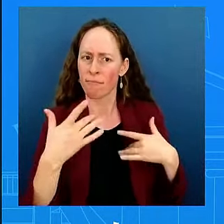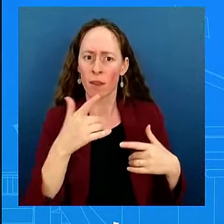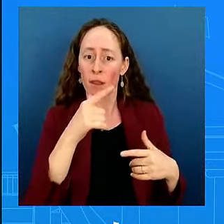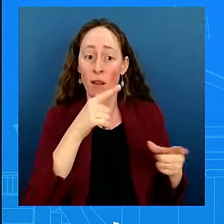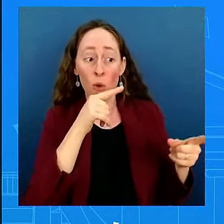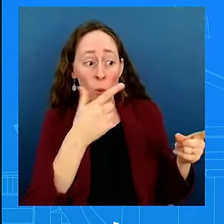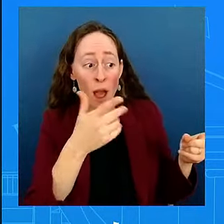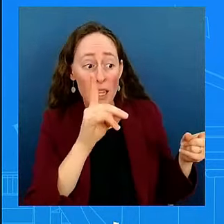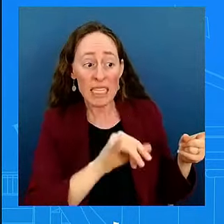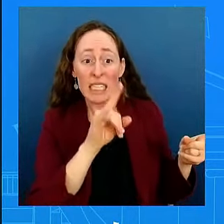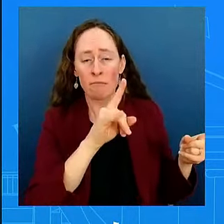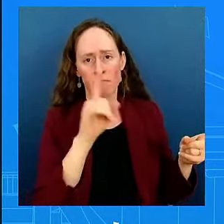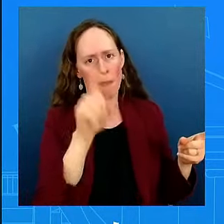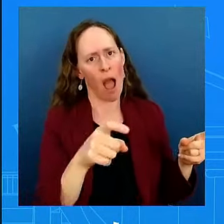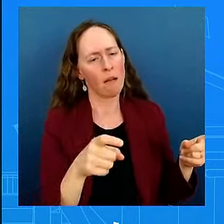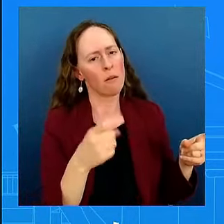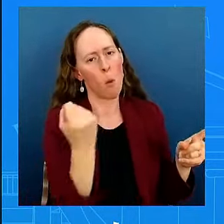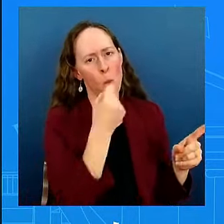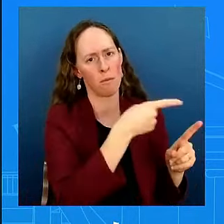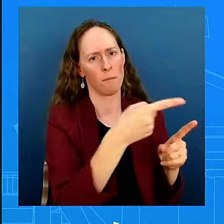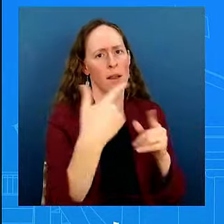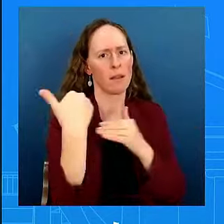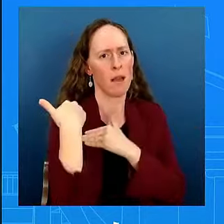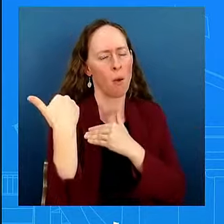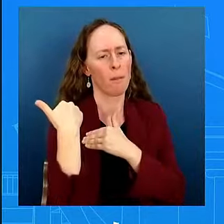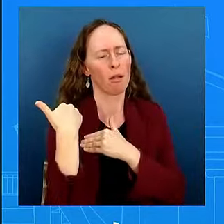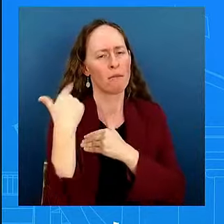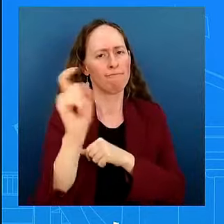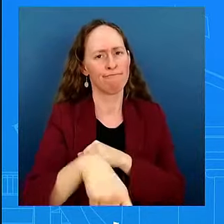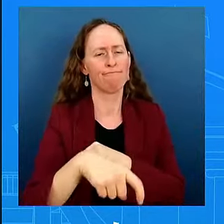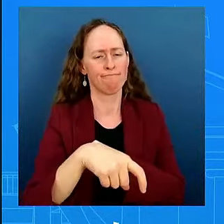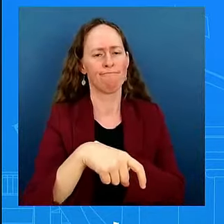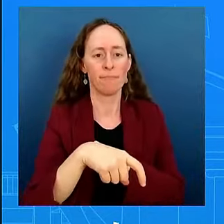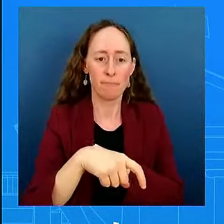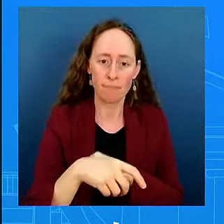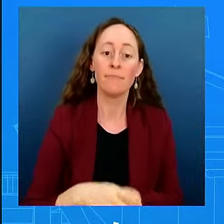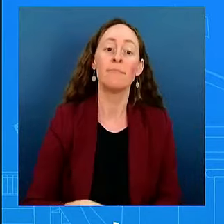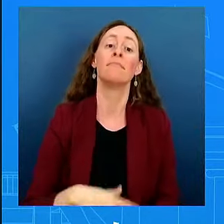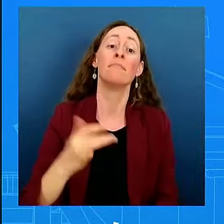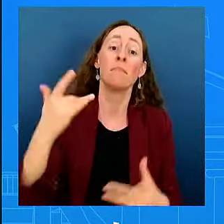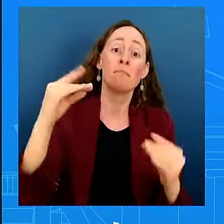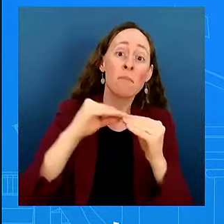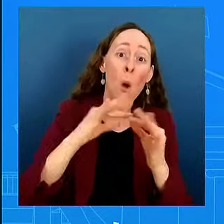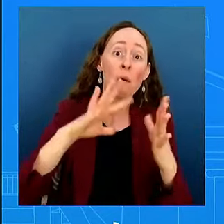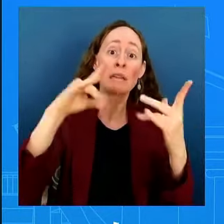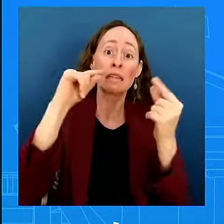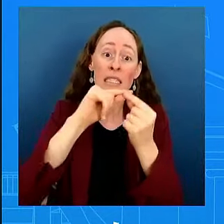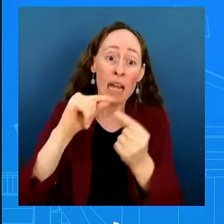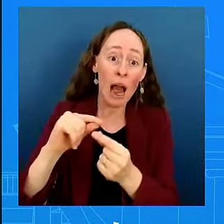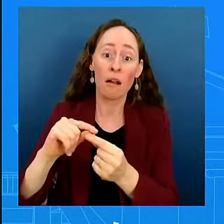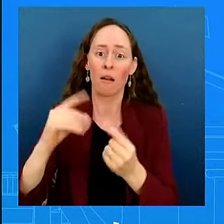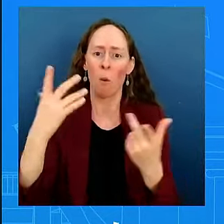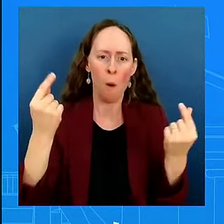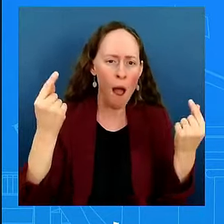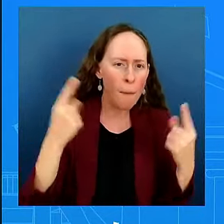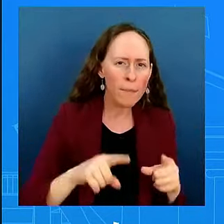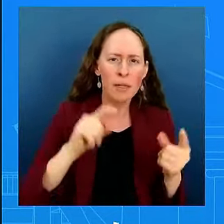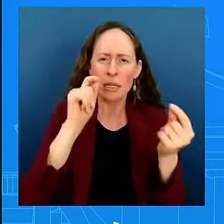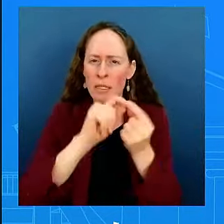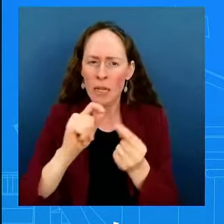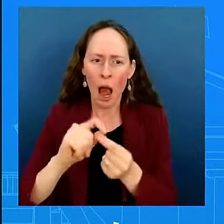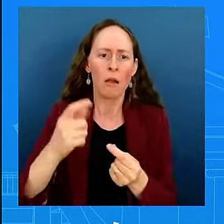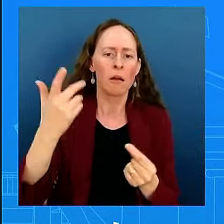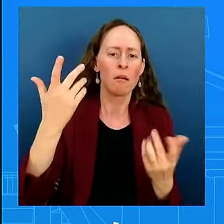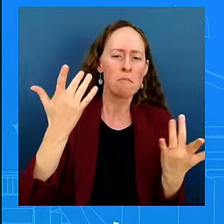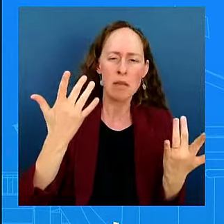accountable responsible. And so, for anything more on details or specifics on what happened, what's happening, what the Turkish government is doing